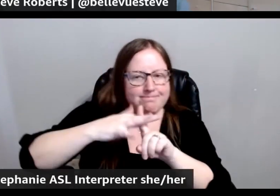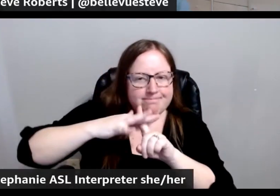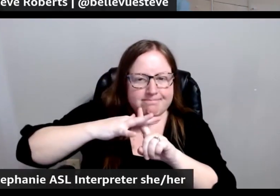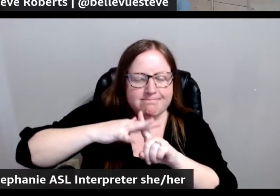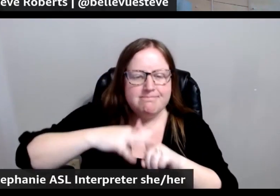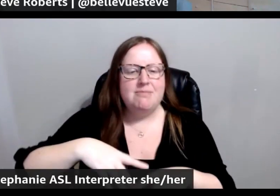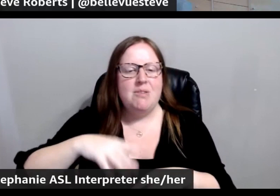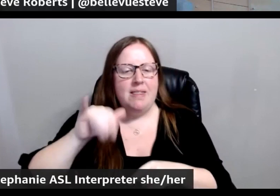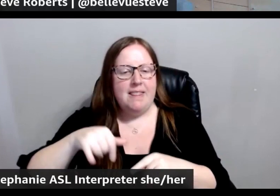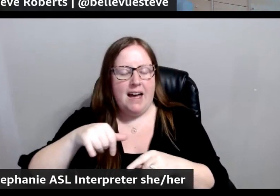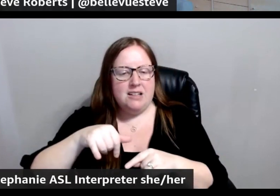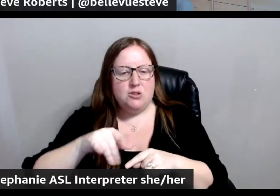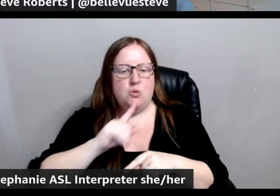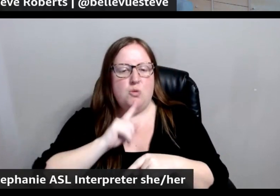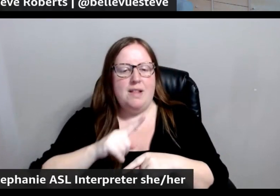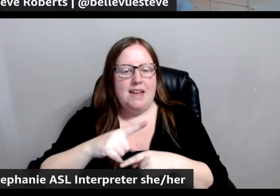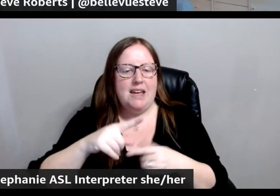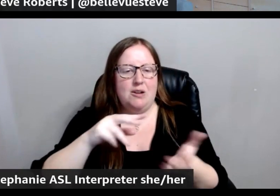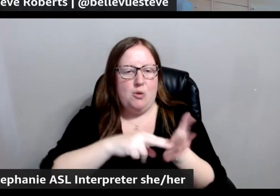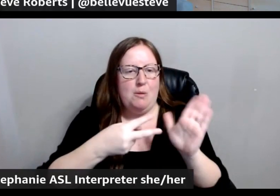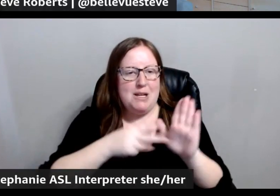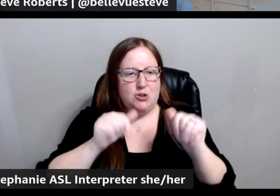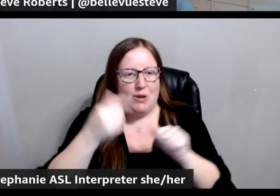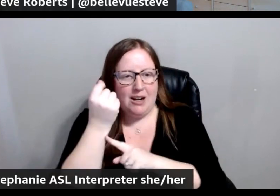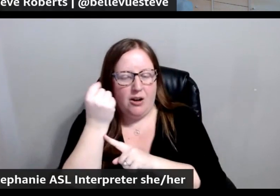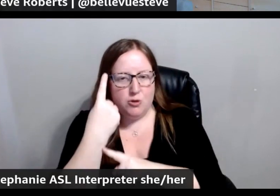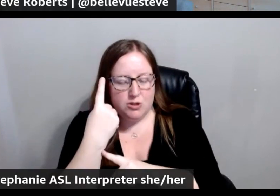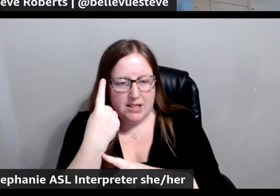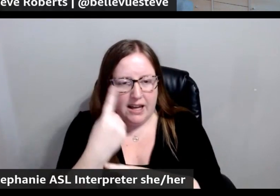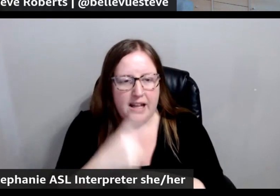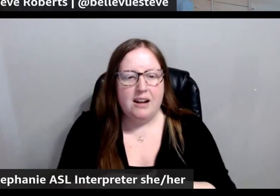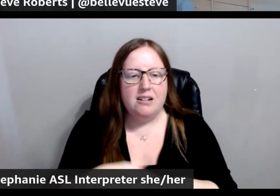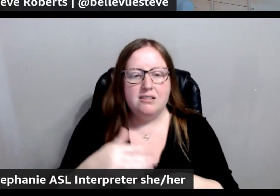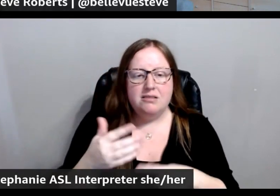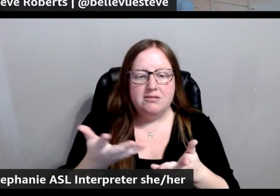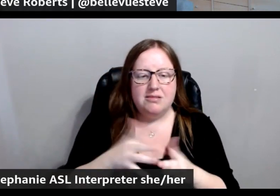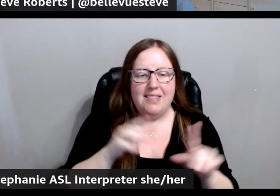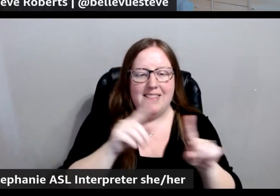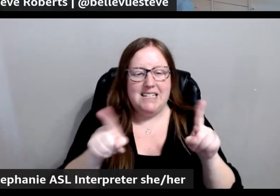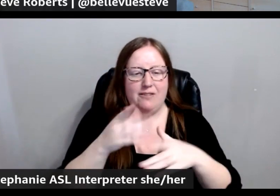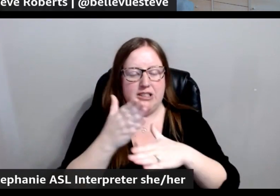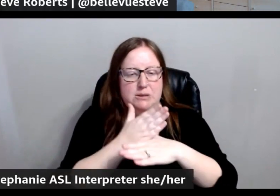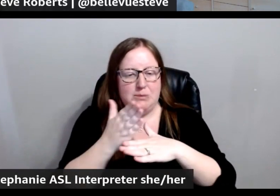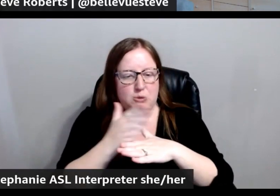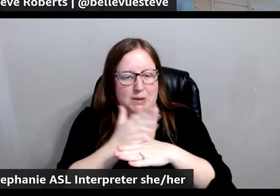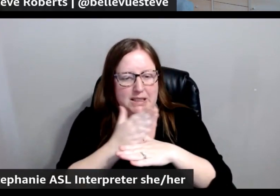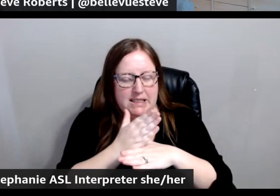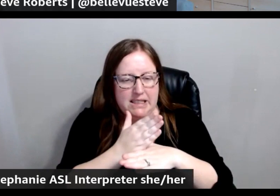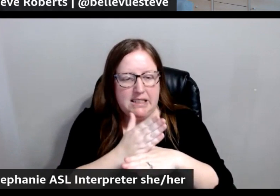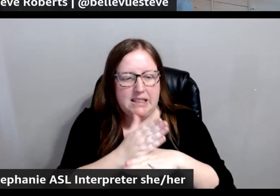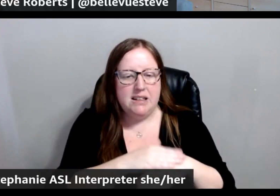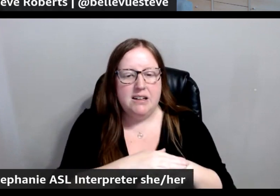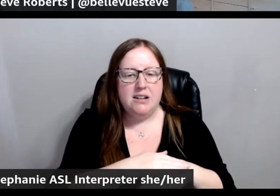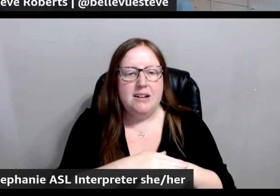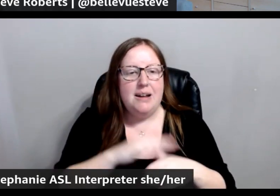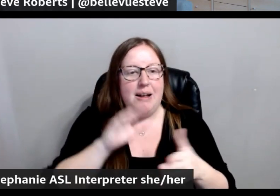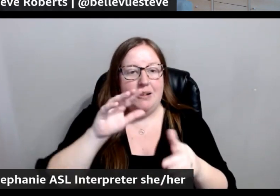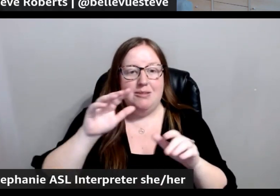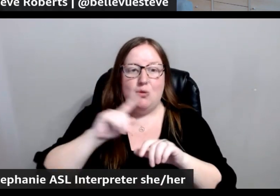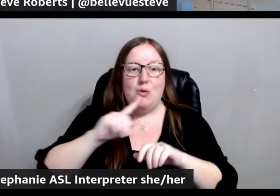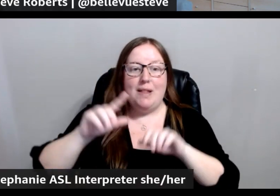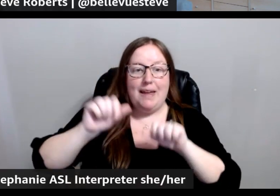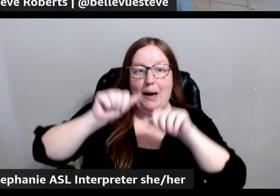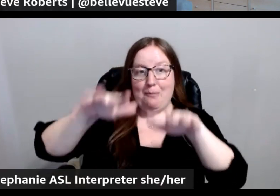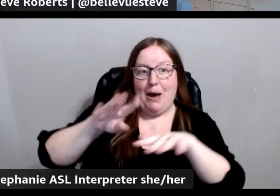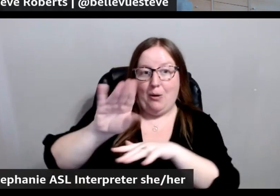It's what makes you able to understand, you know, the difference between a mountain bike